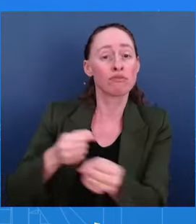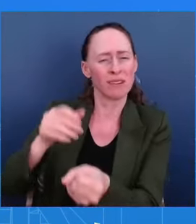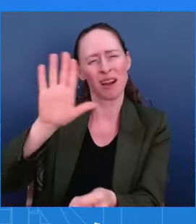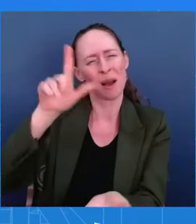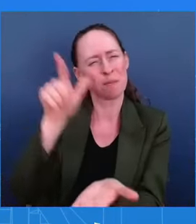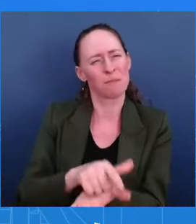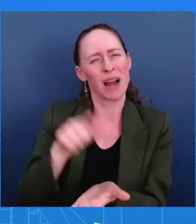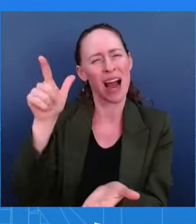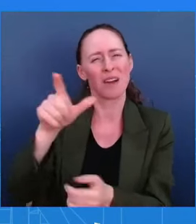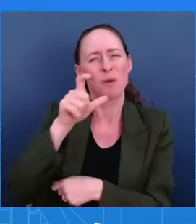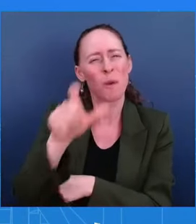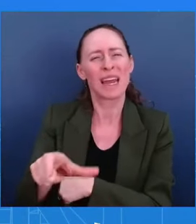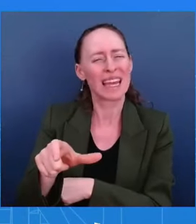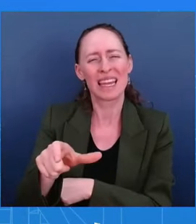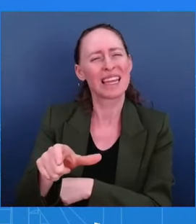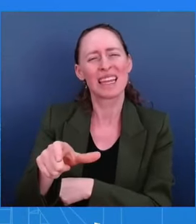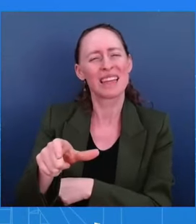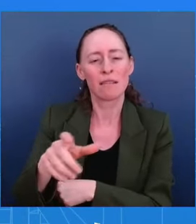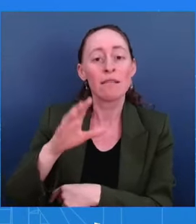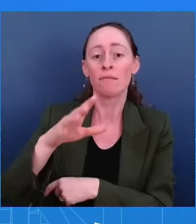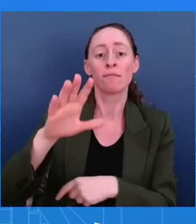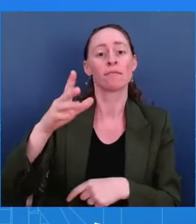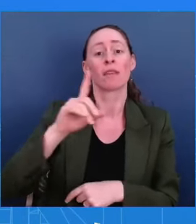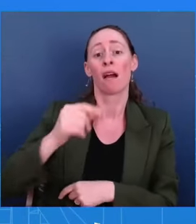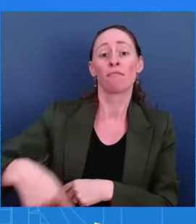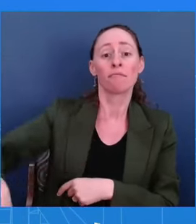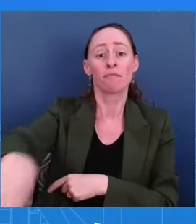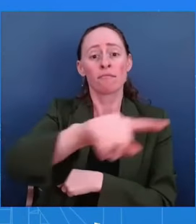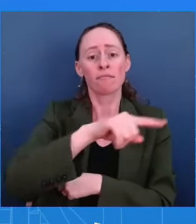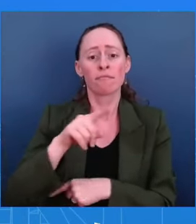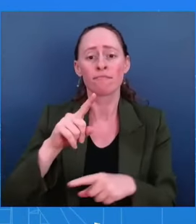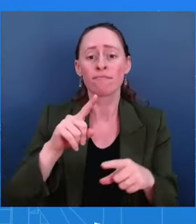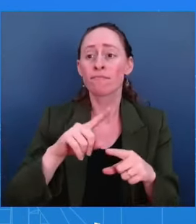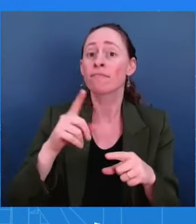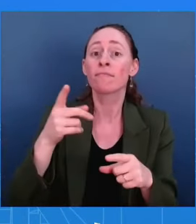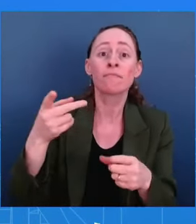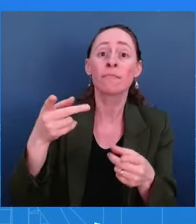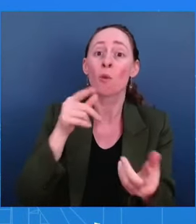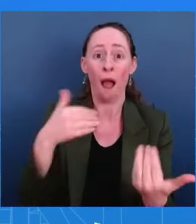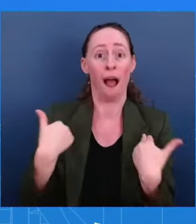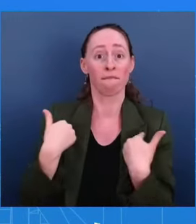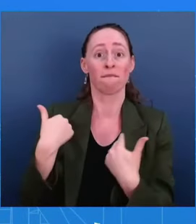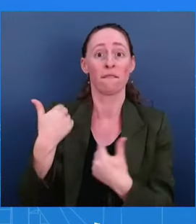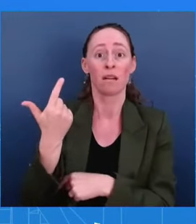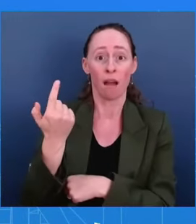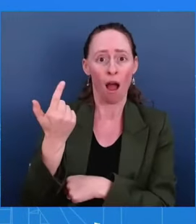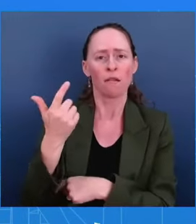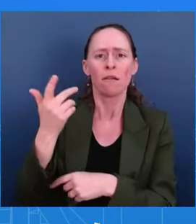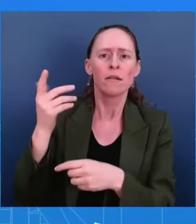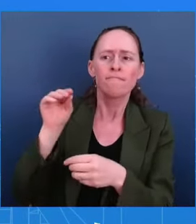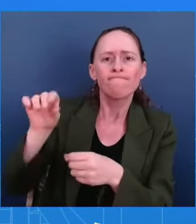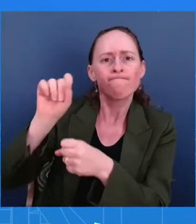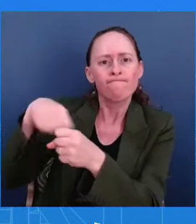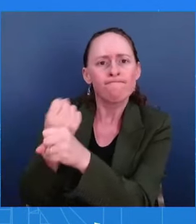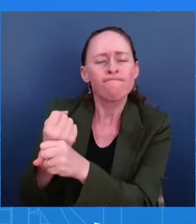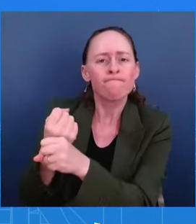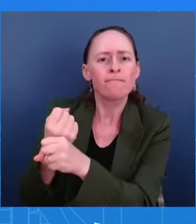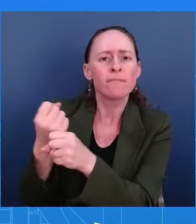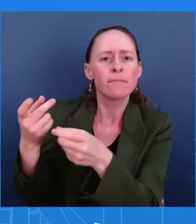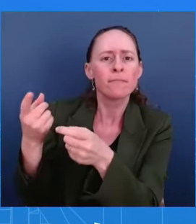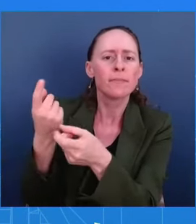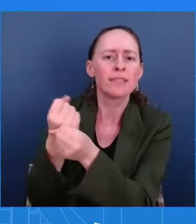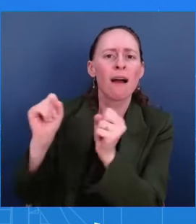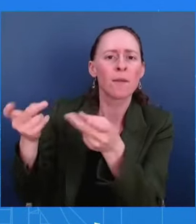invest in violence prevention programs, and pass a national red flag law. Enough